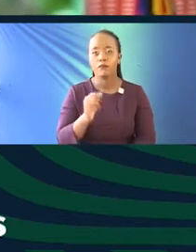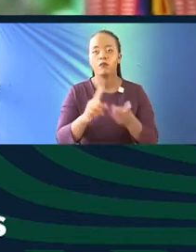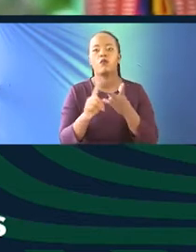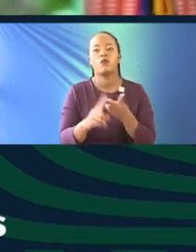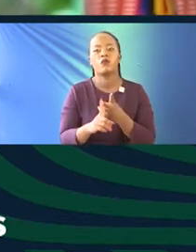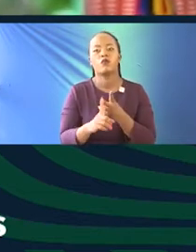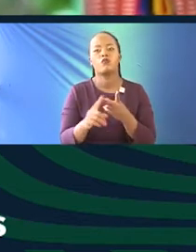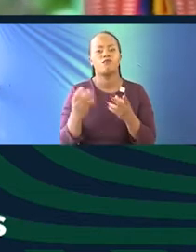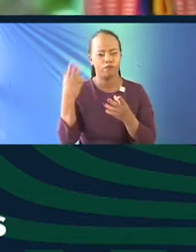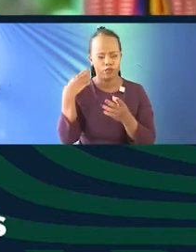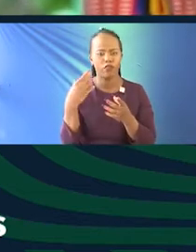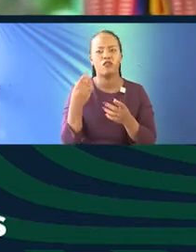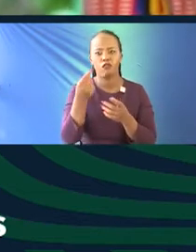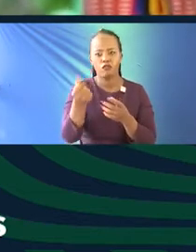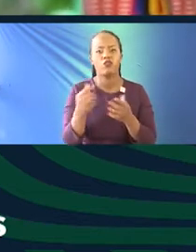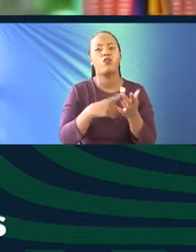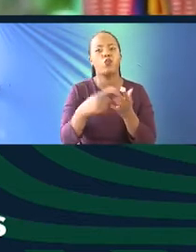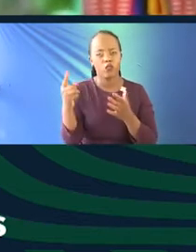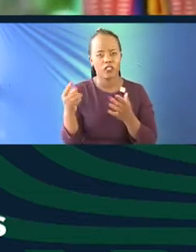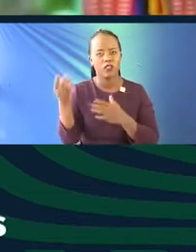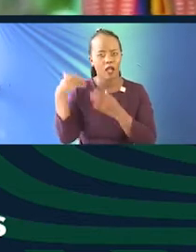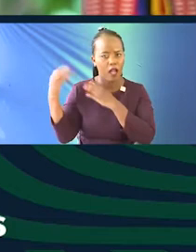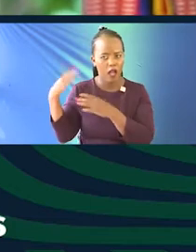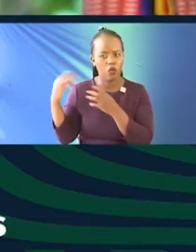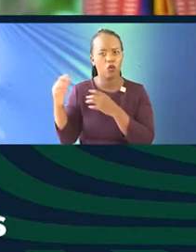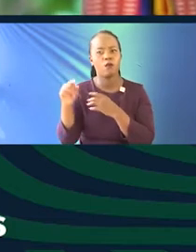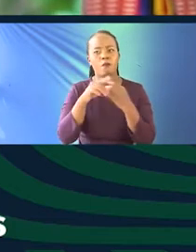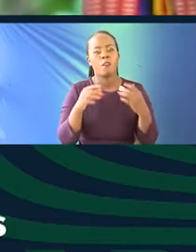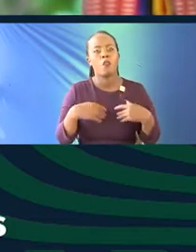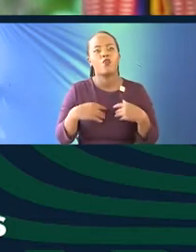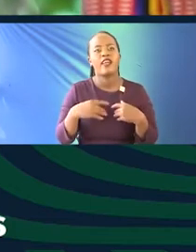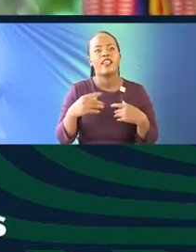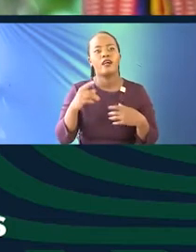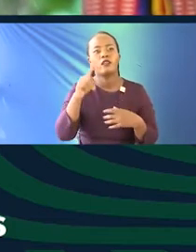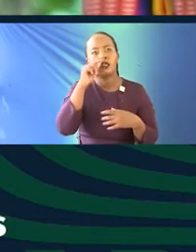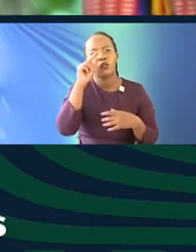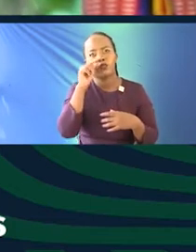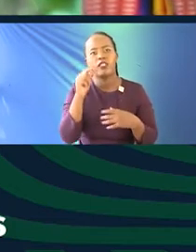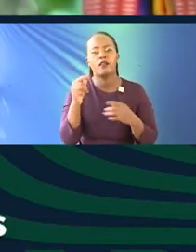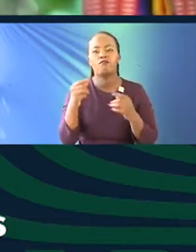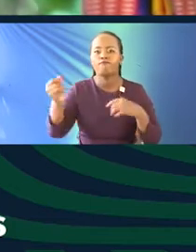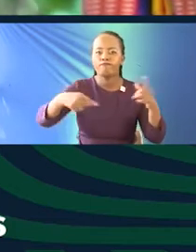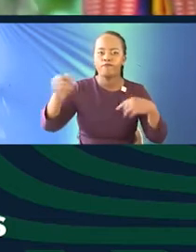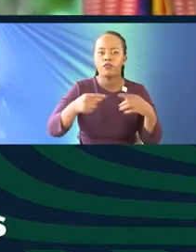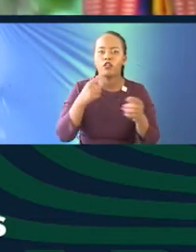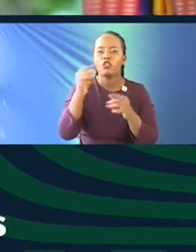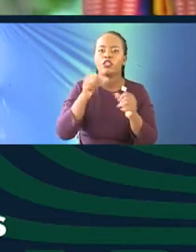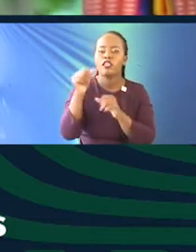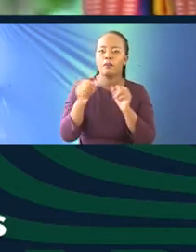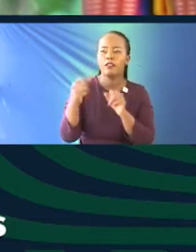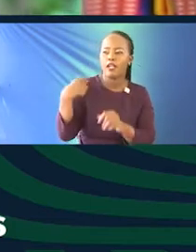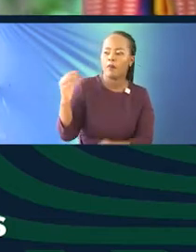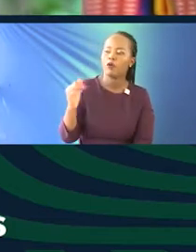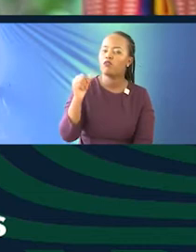Joyce Nyairo, I think a couple of weeks ago there was a tweet that you sent talking about the number of senior citizens